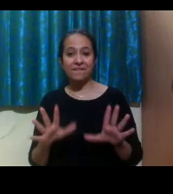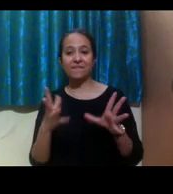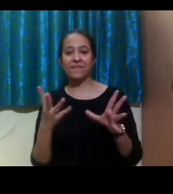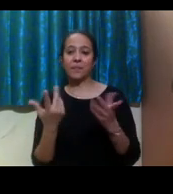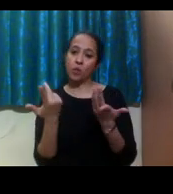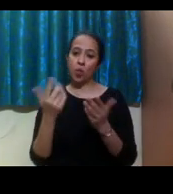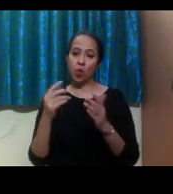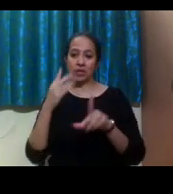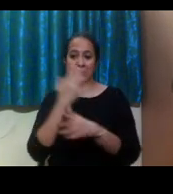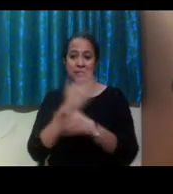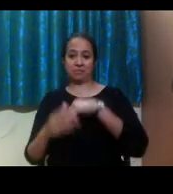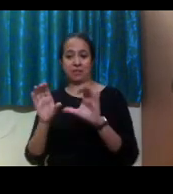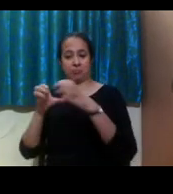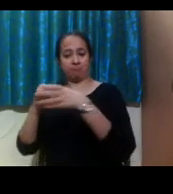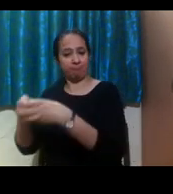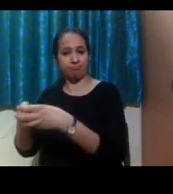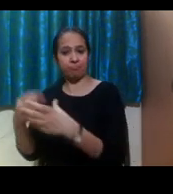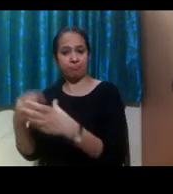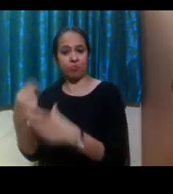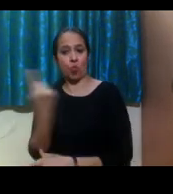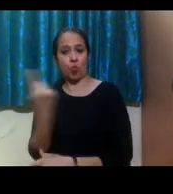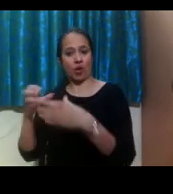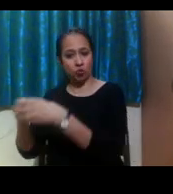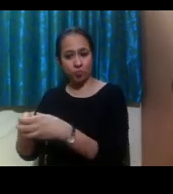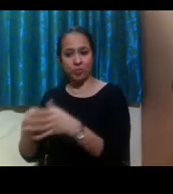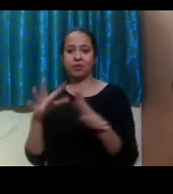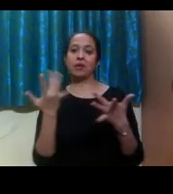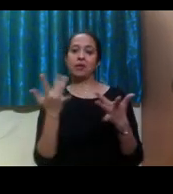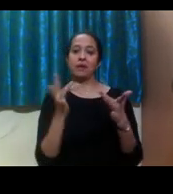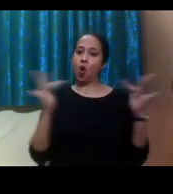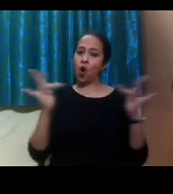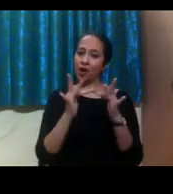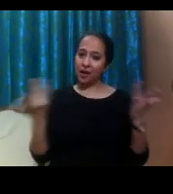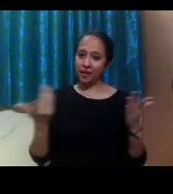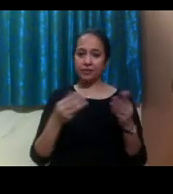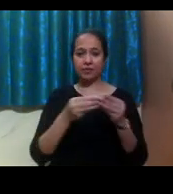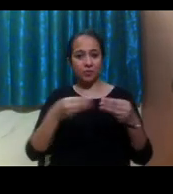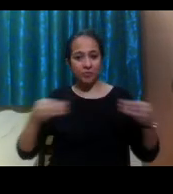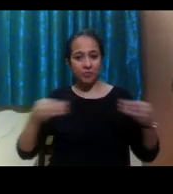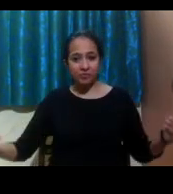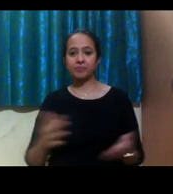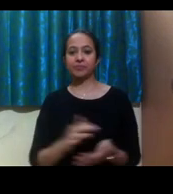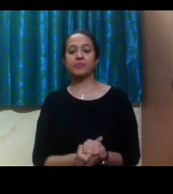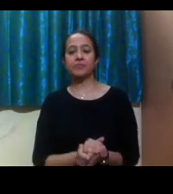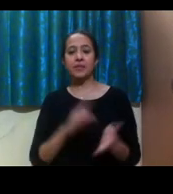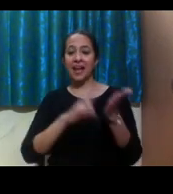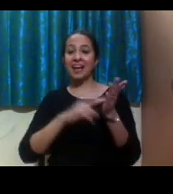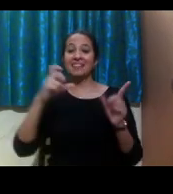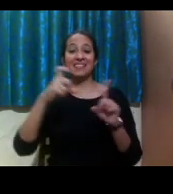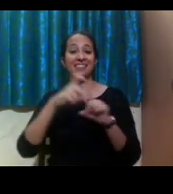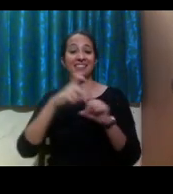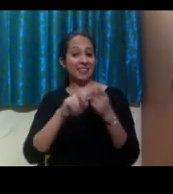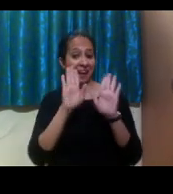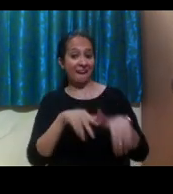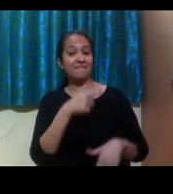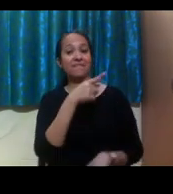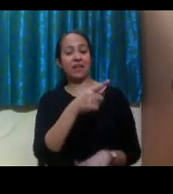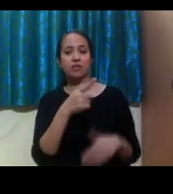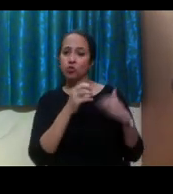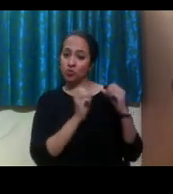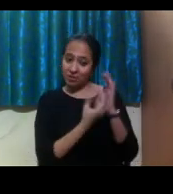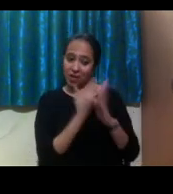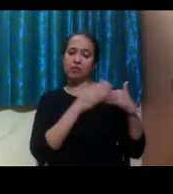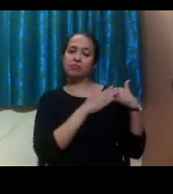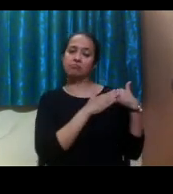disabilities, online resources, there's our clearinghouse. So at any stage during your program, when you're